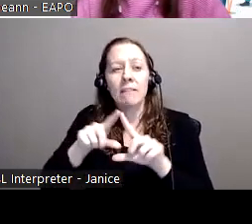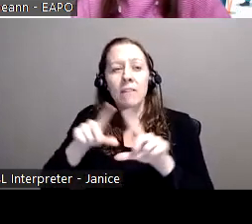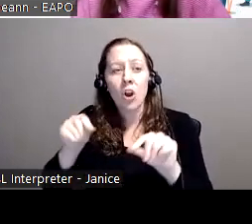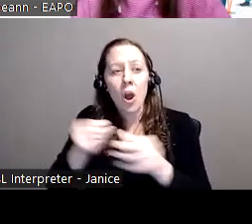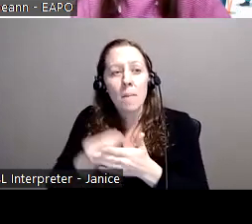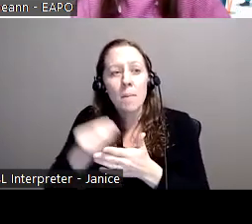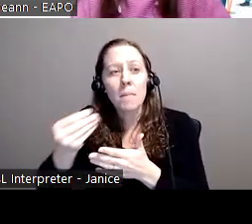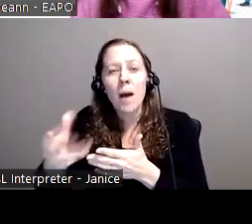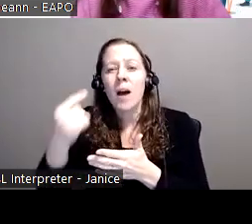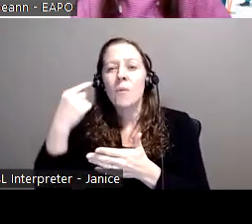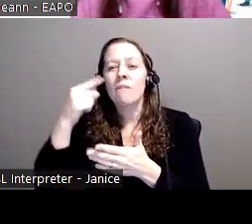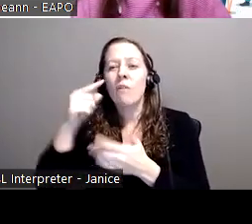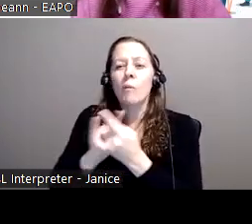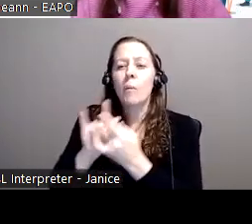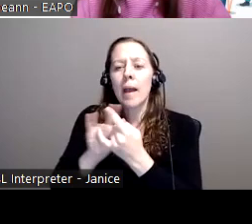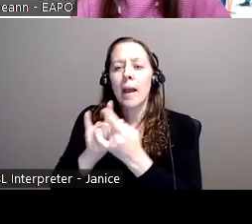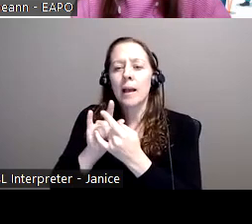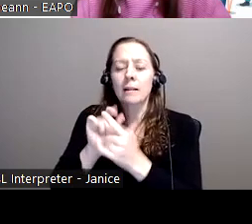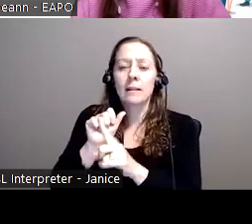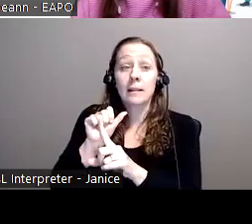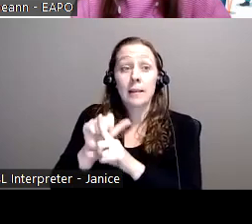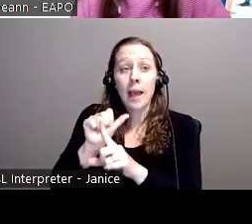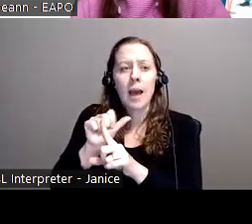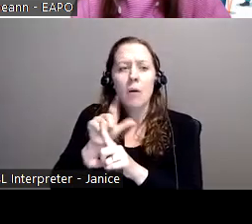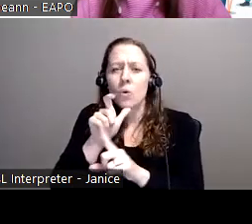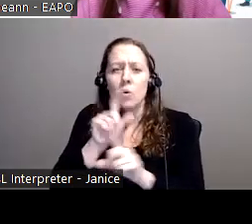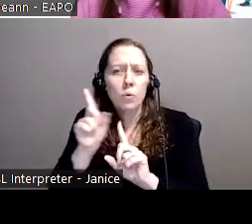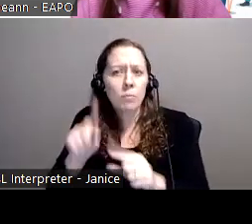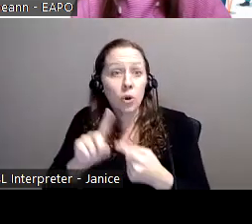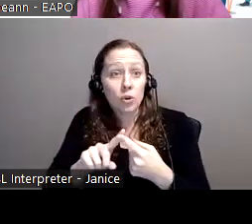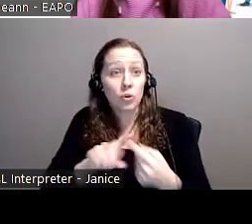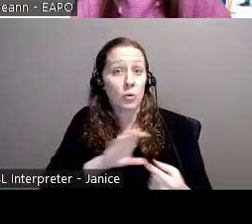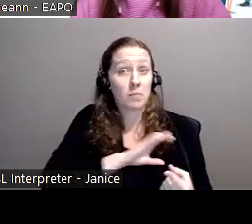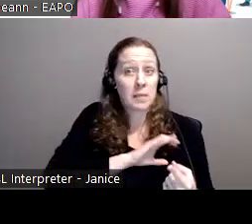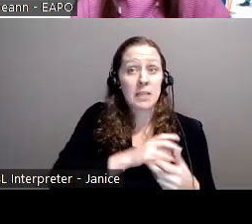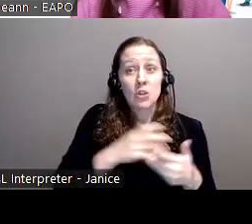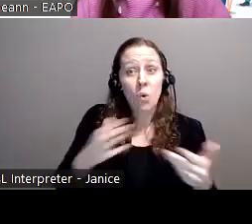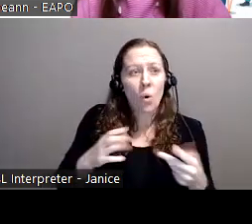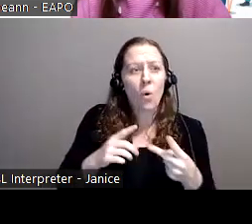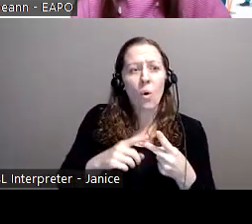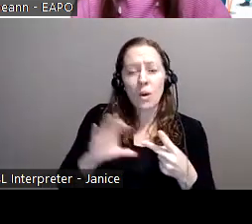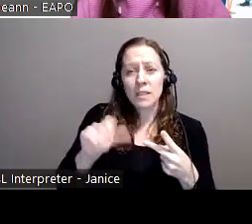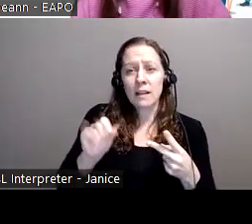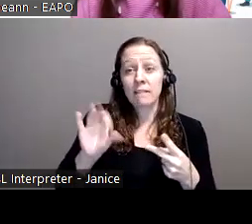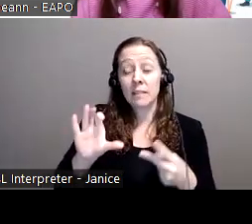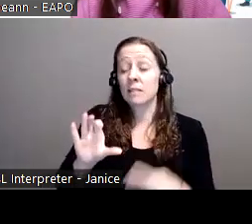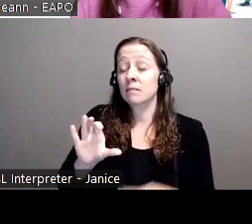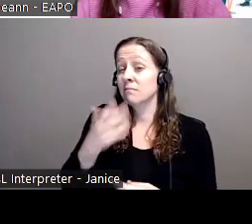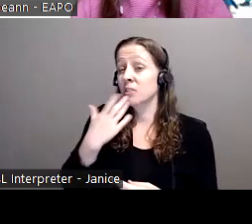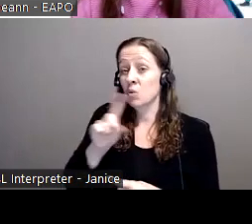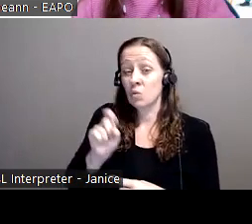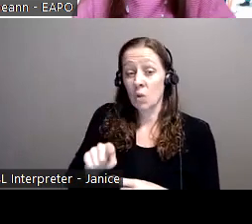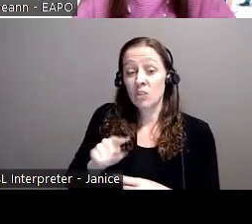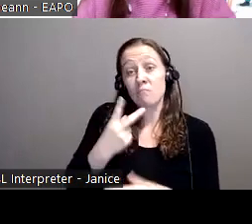local police or the anti-fraud centre? Great question. So, it should actually be reported to local police and the Canadian anti